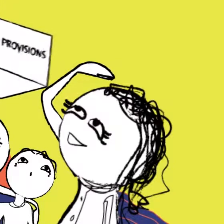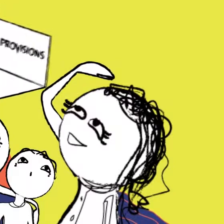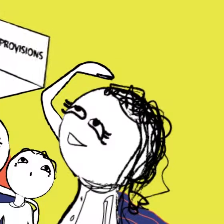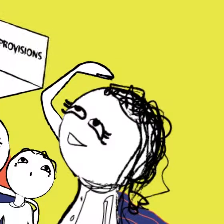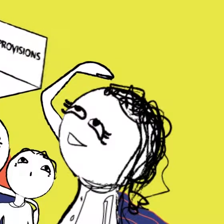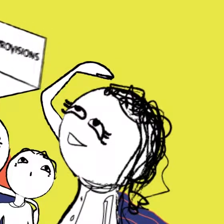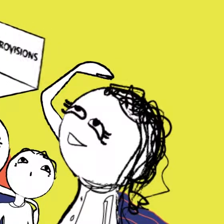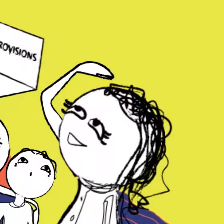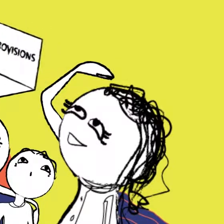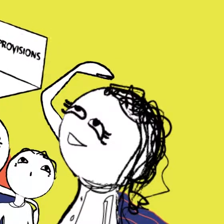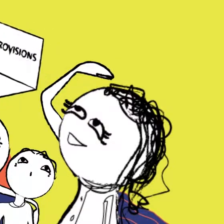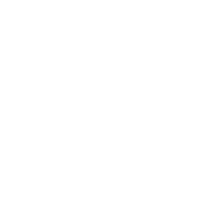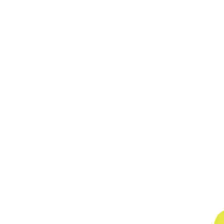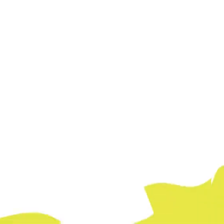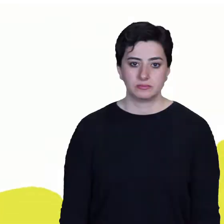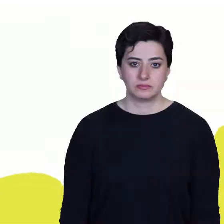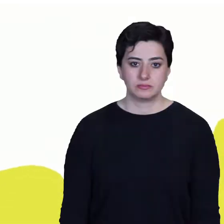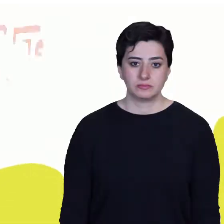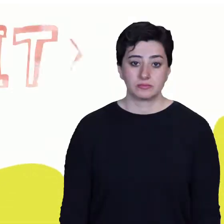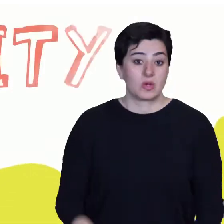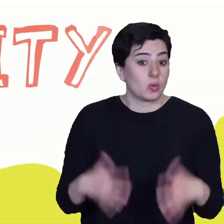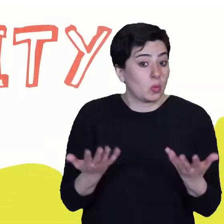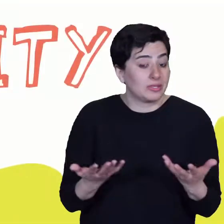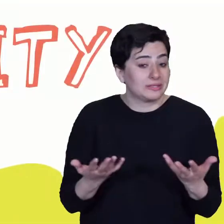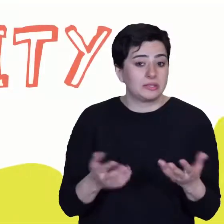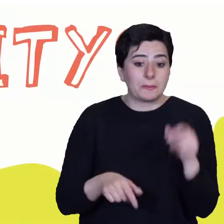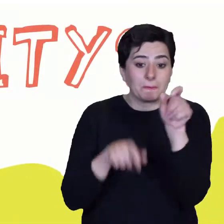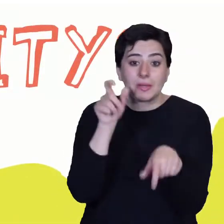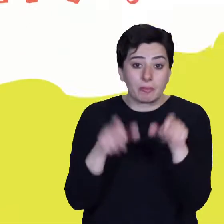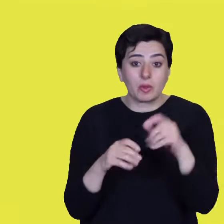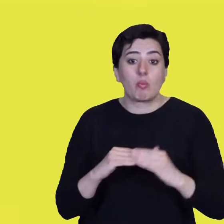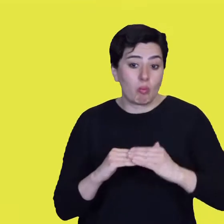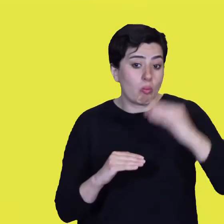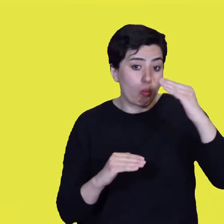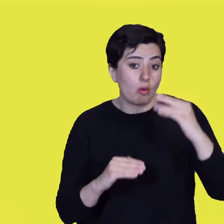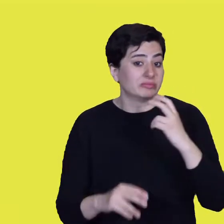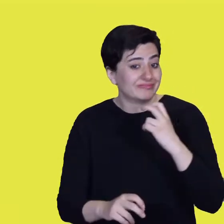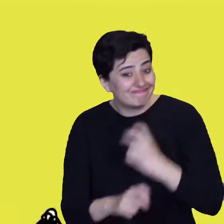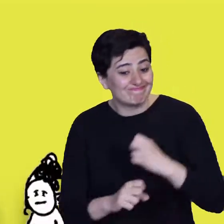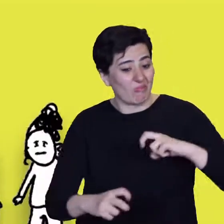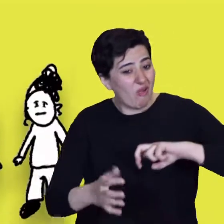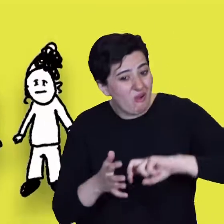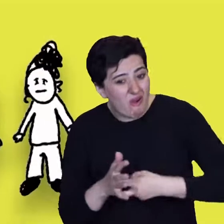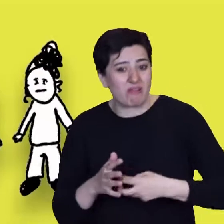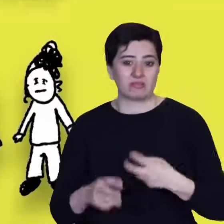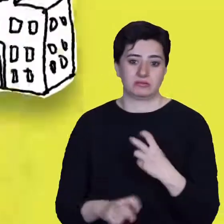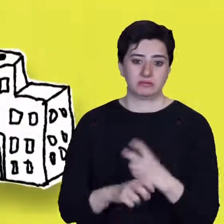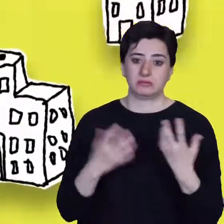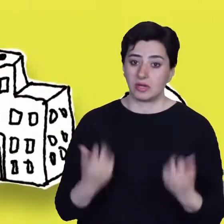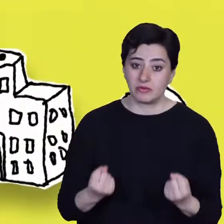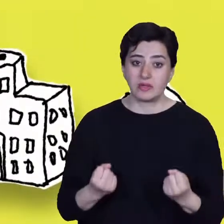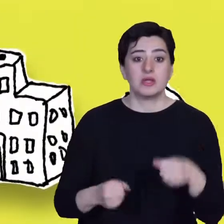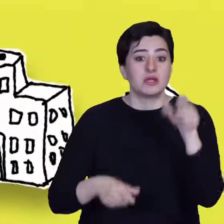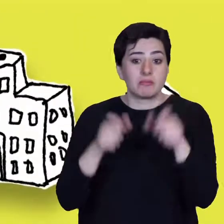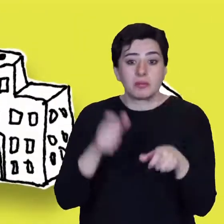a cable reads provisions on it. What is a vulnerability? Some things make people, communities, cities